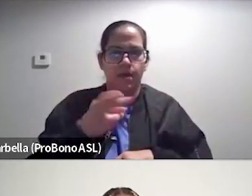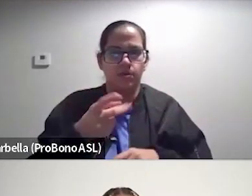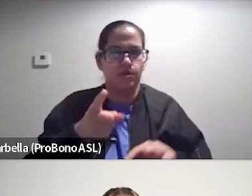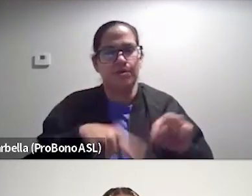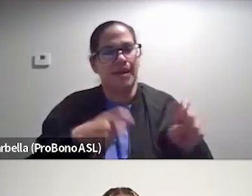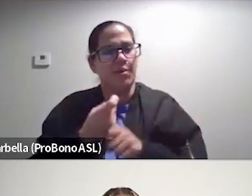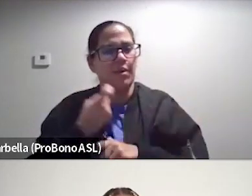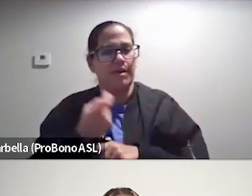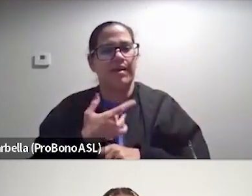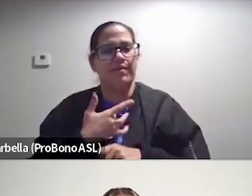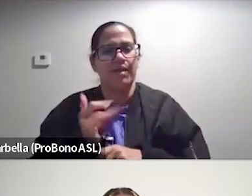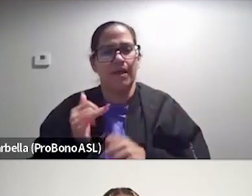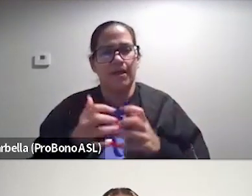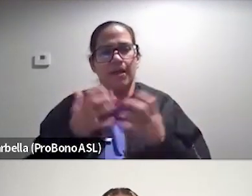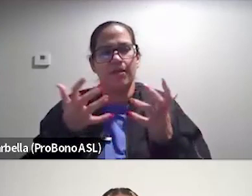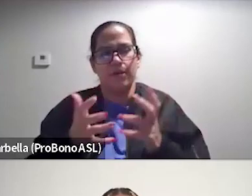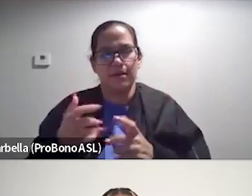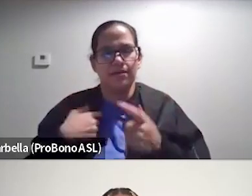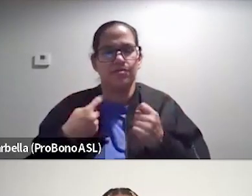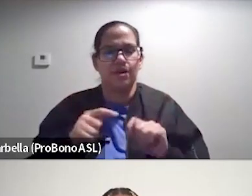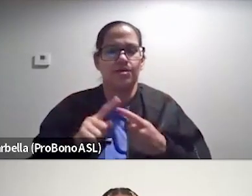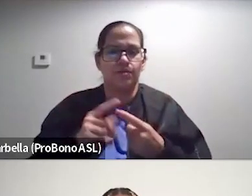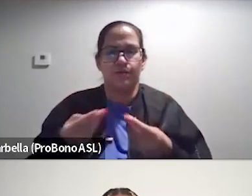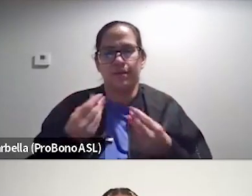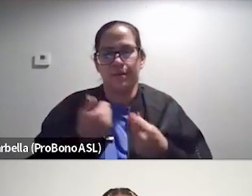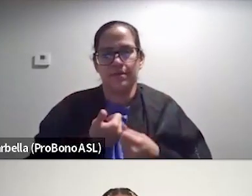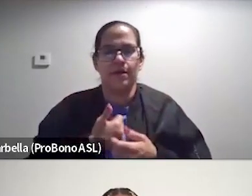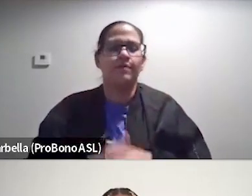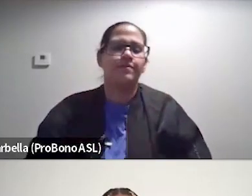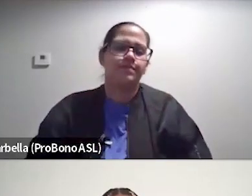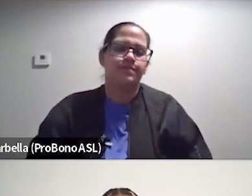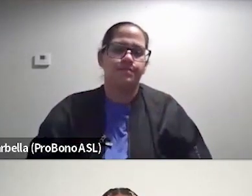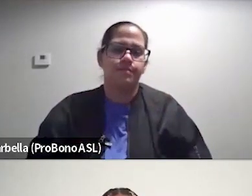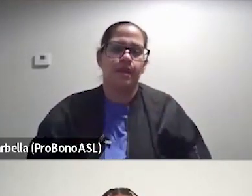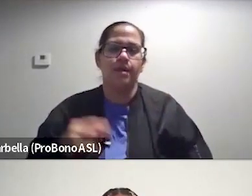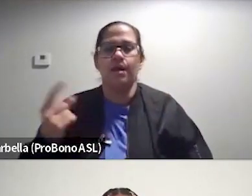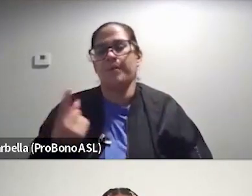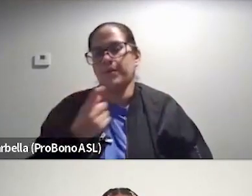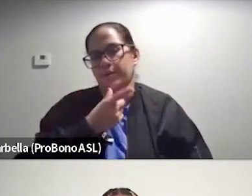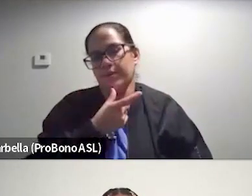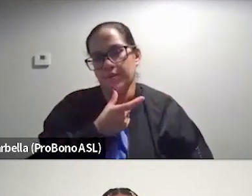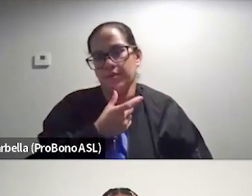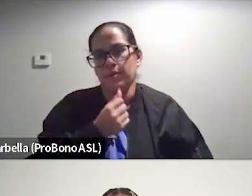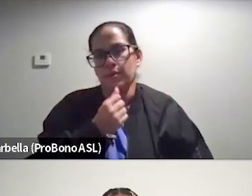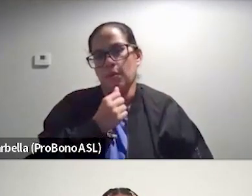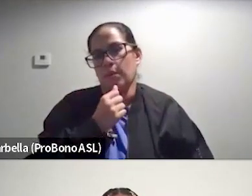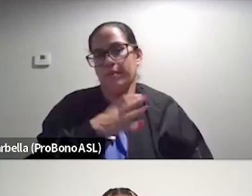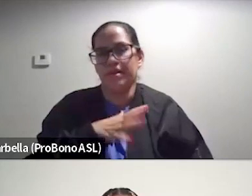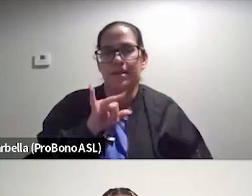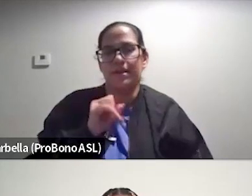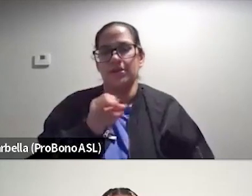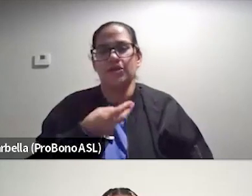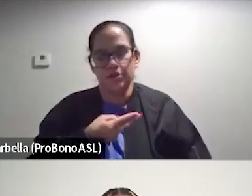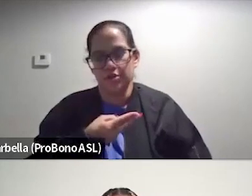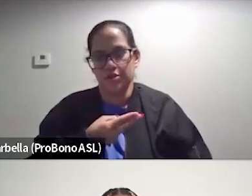win. I feel like in a lot of ways, as I try to feed myself and then ask somebody who is womanish, like